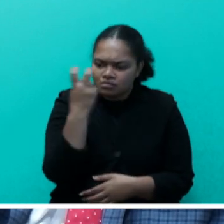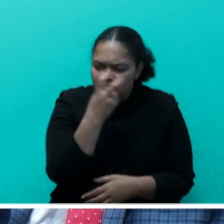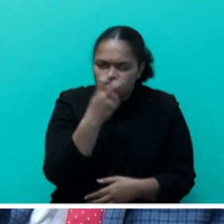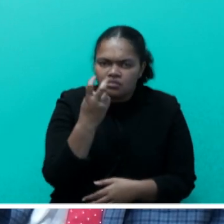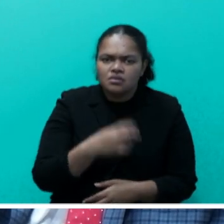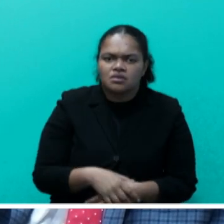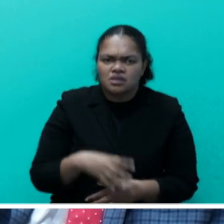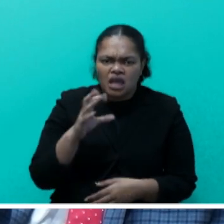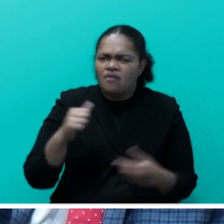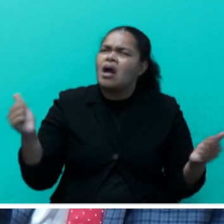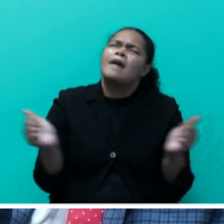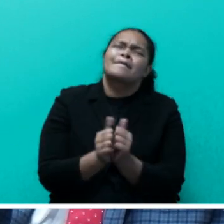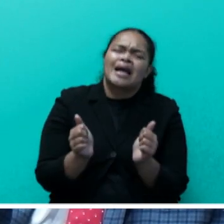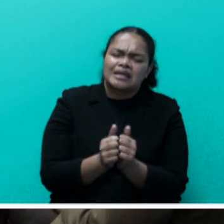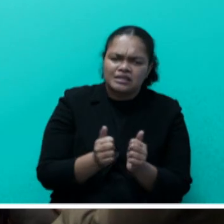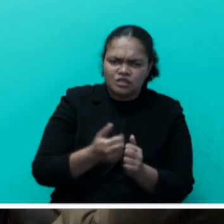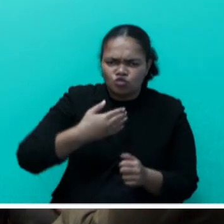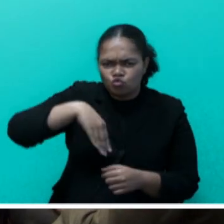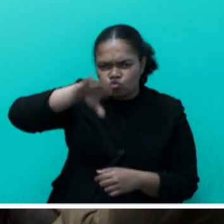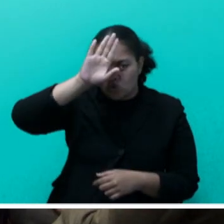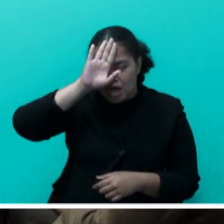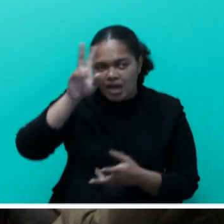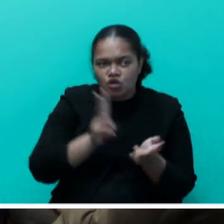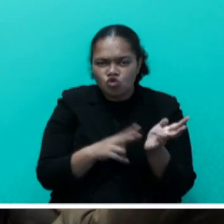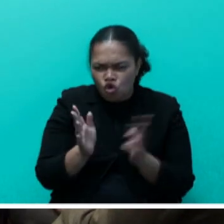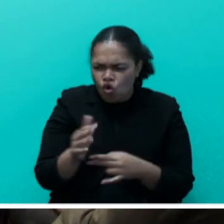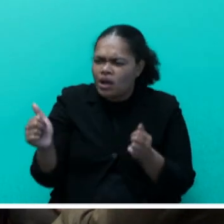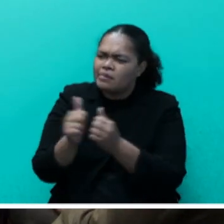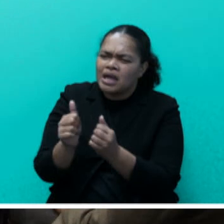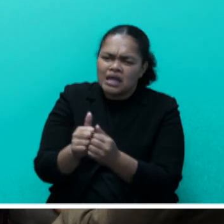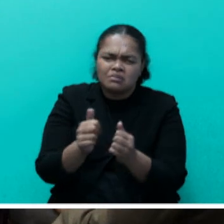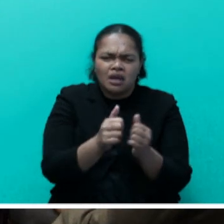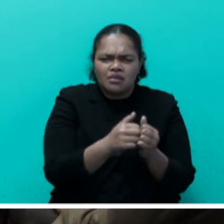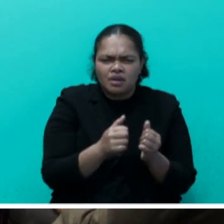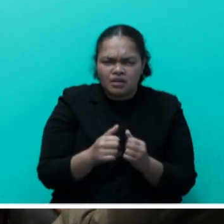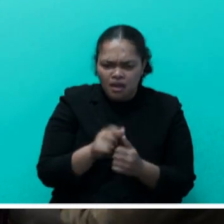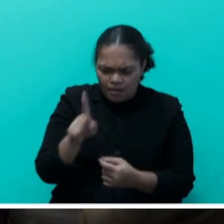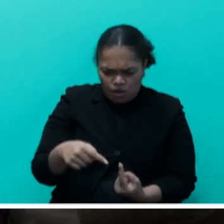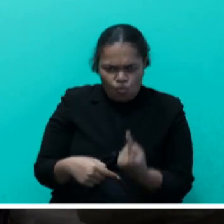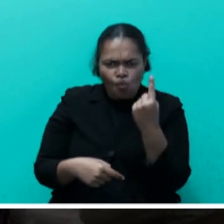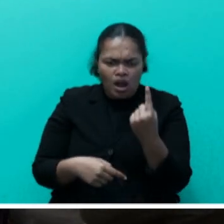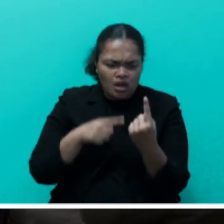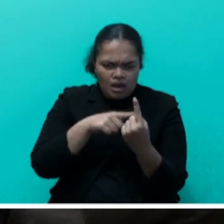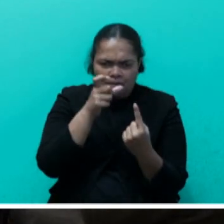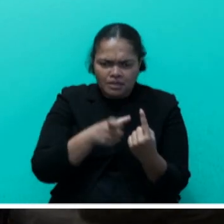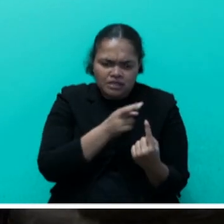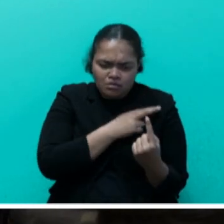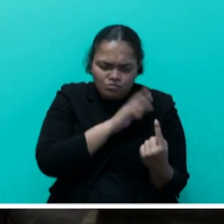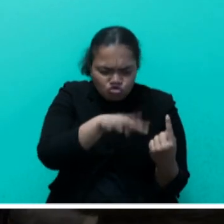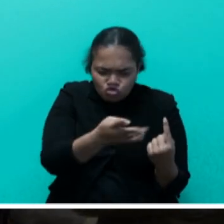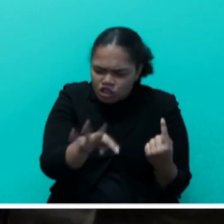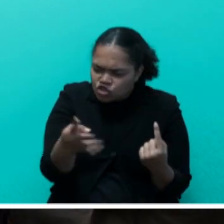so many Turanikoros. Yes. So, and, do we get the Turanikoros to? So, I mentioned,